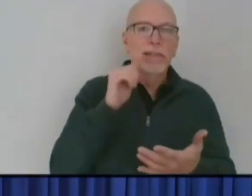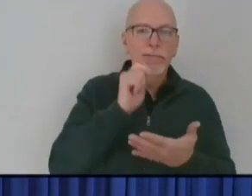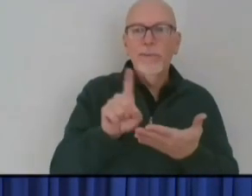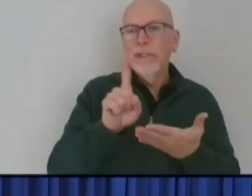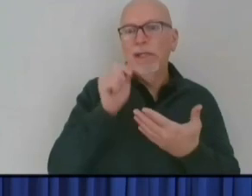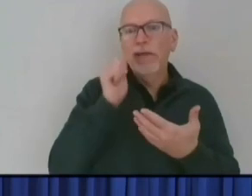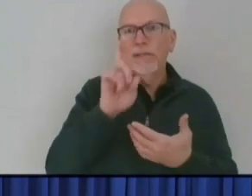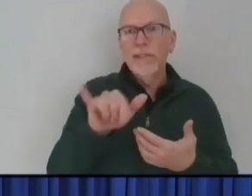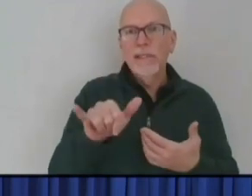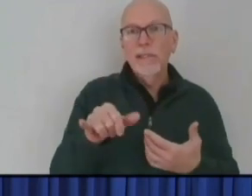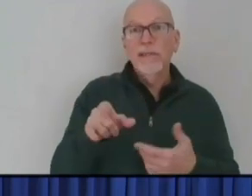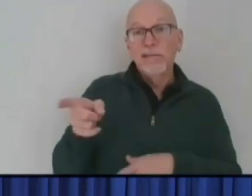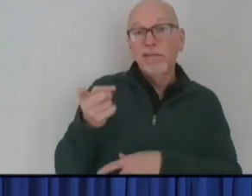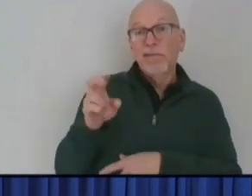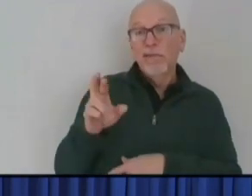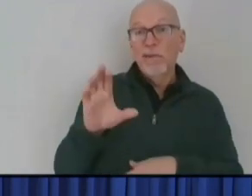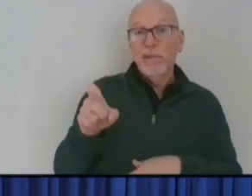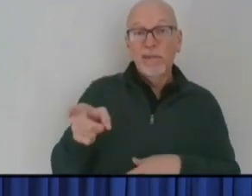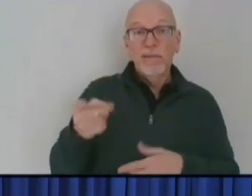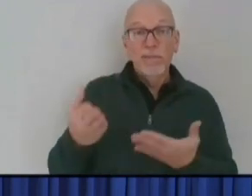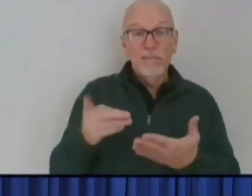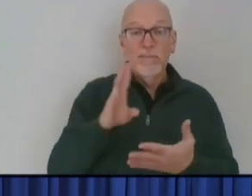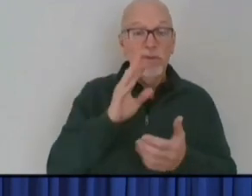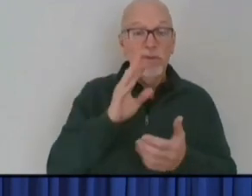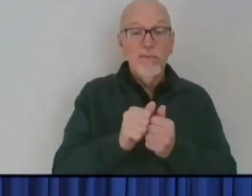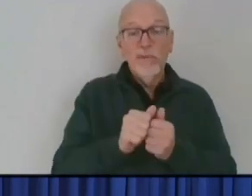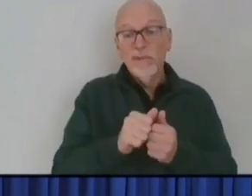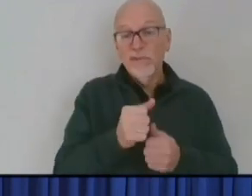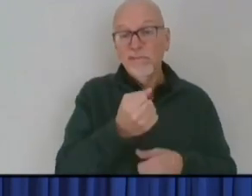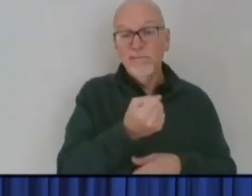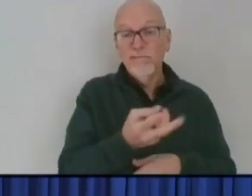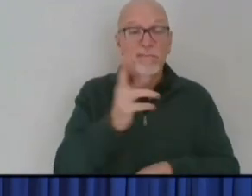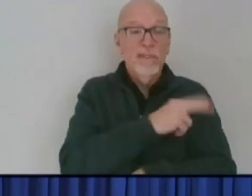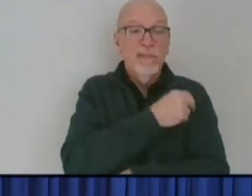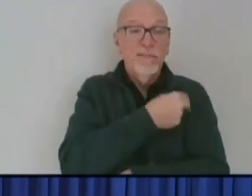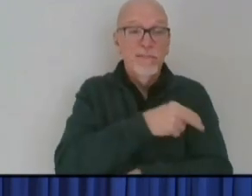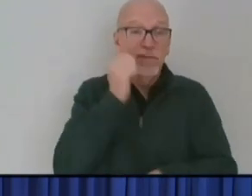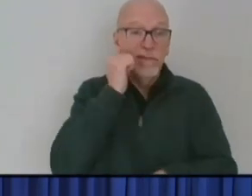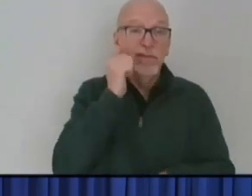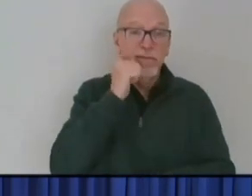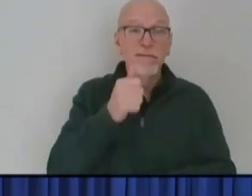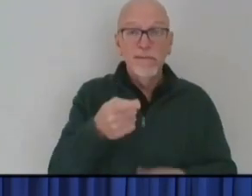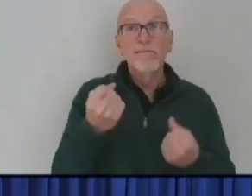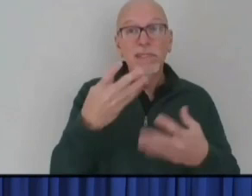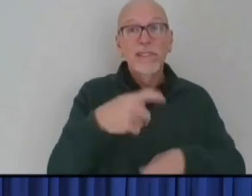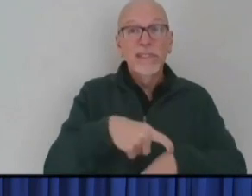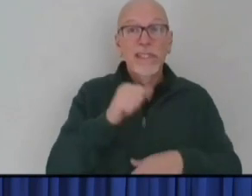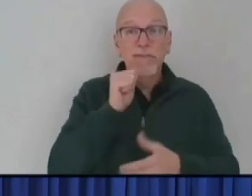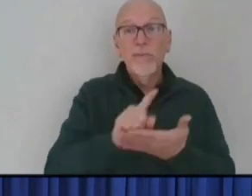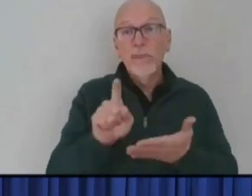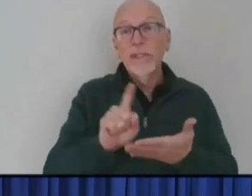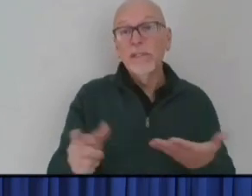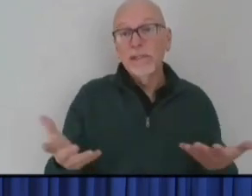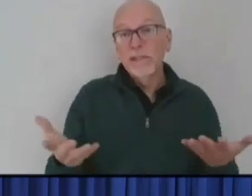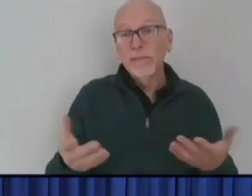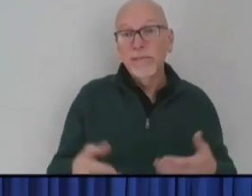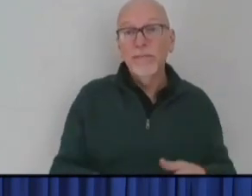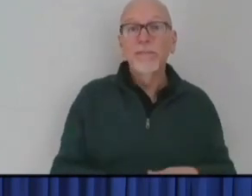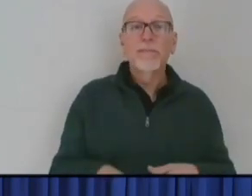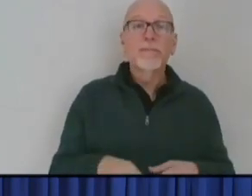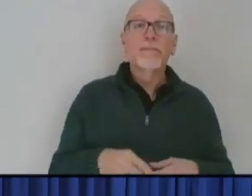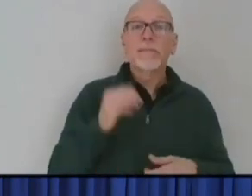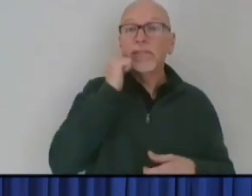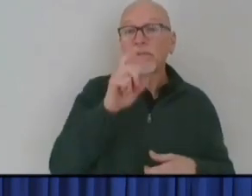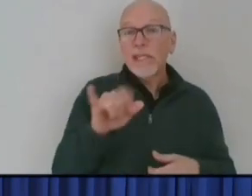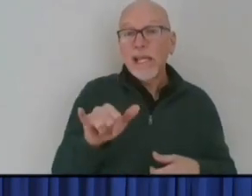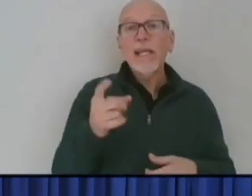You're probably on the phone with a hospital, if not multiple hospitals. Many times a week. Many times a week, yeah. Yeah, and daily, and Dr.